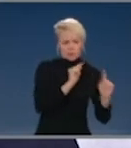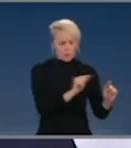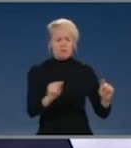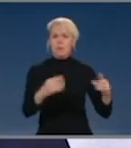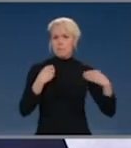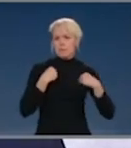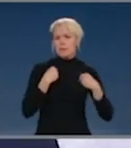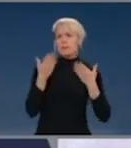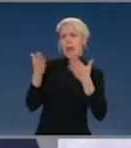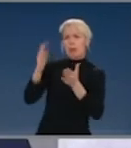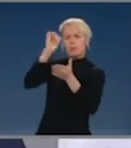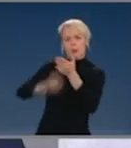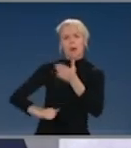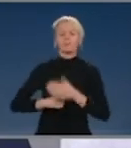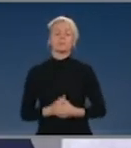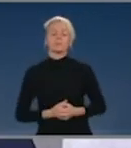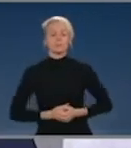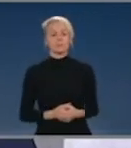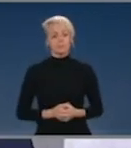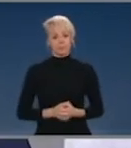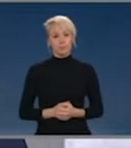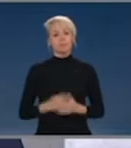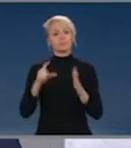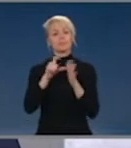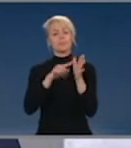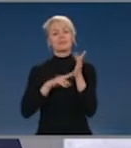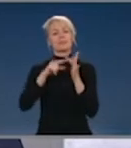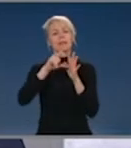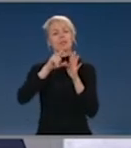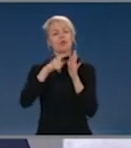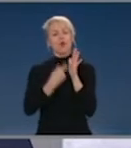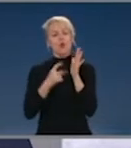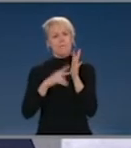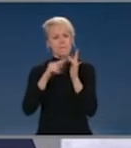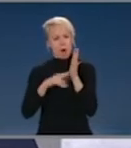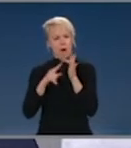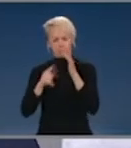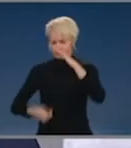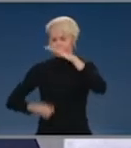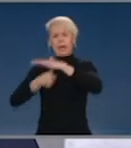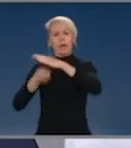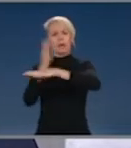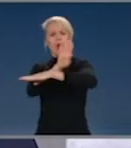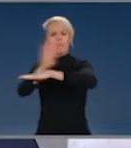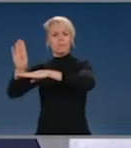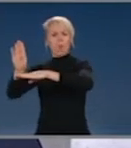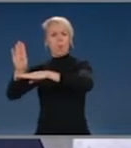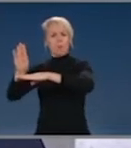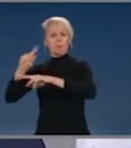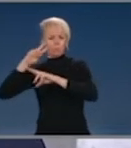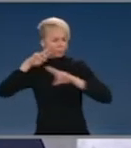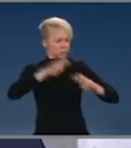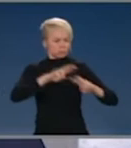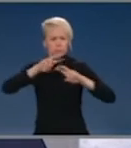David Irvine as chair of the Foreign Investment Review Board. Because our world has been changing for some time and